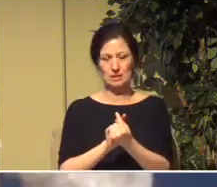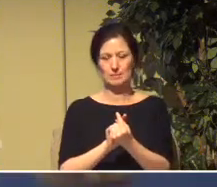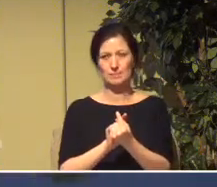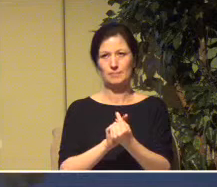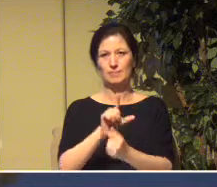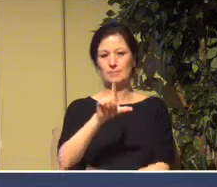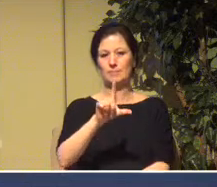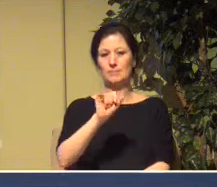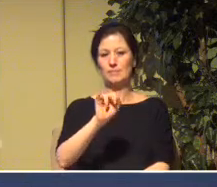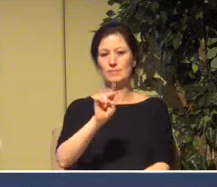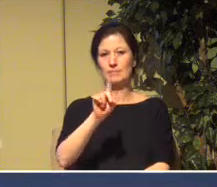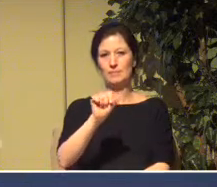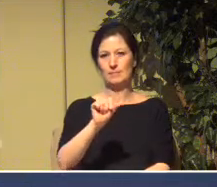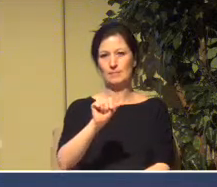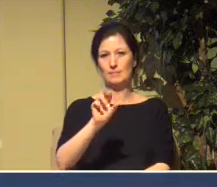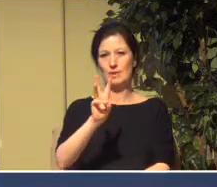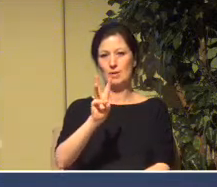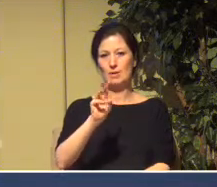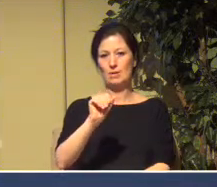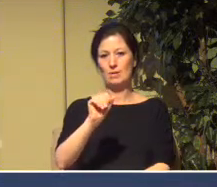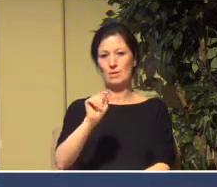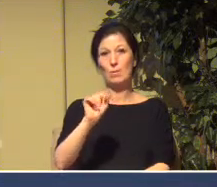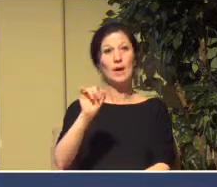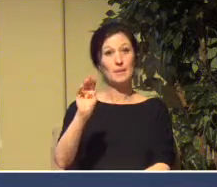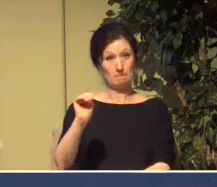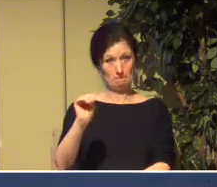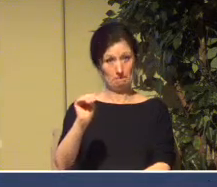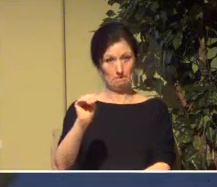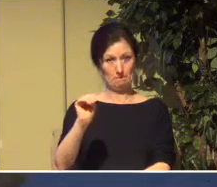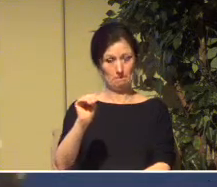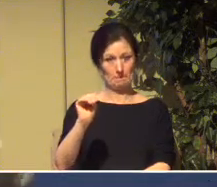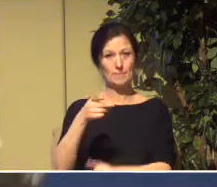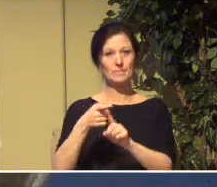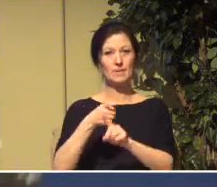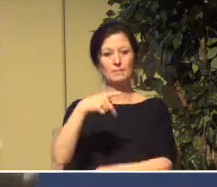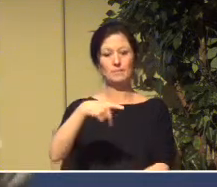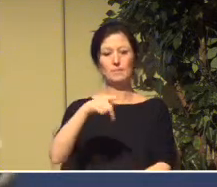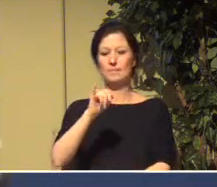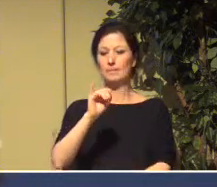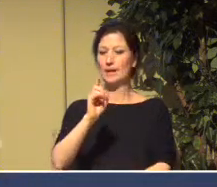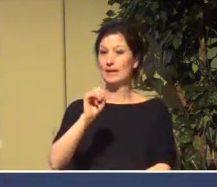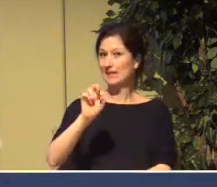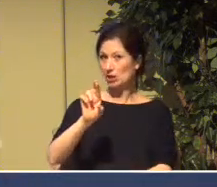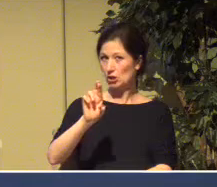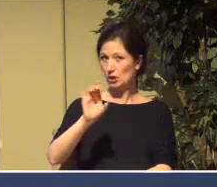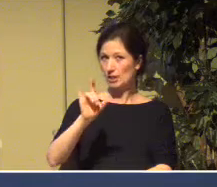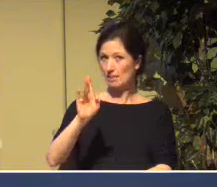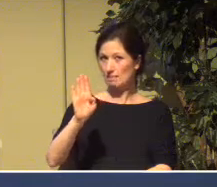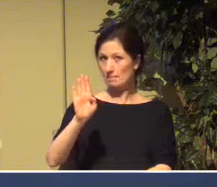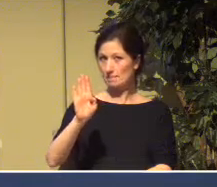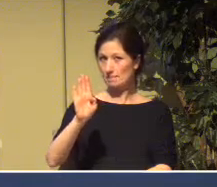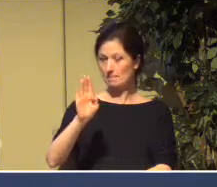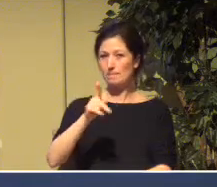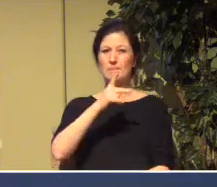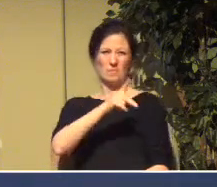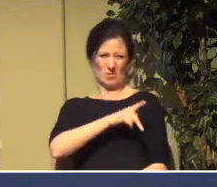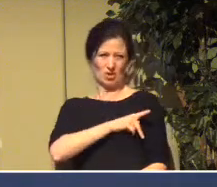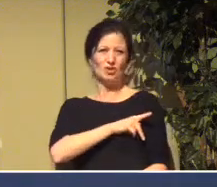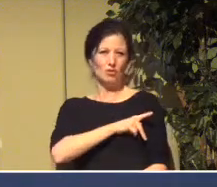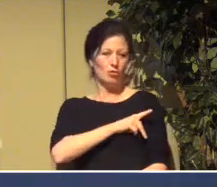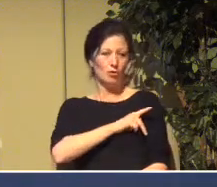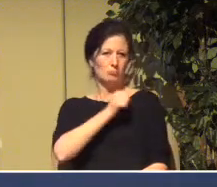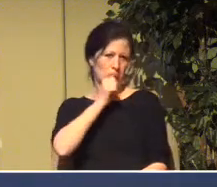Linda Wadham and her team, they're reaching out to pioneers on their own private Facebook page. They're posting